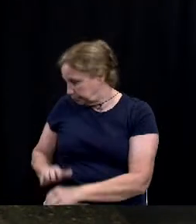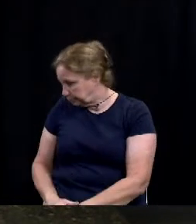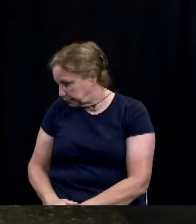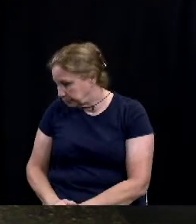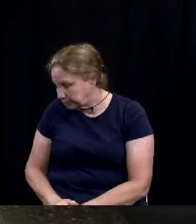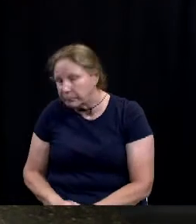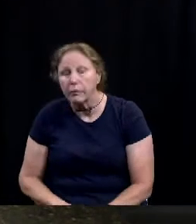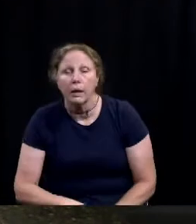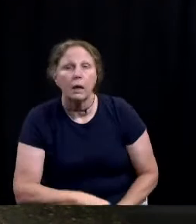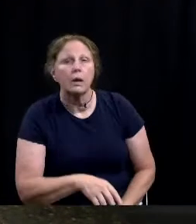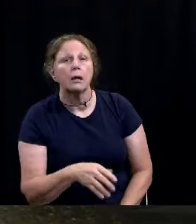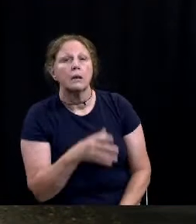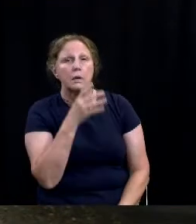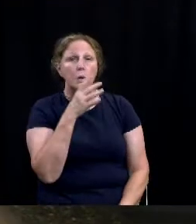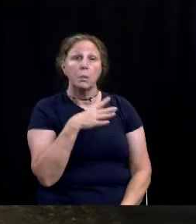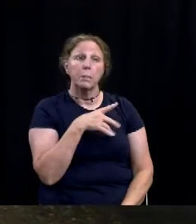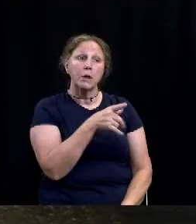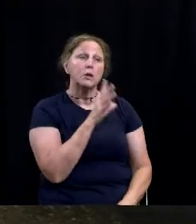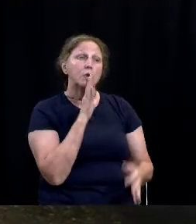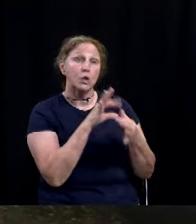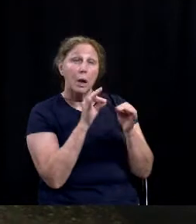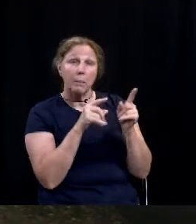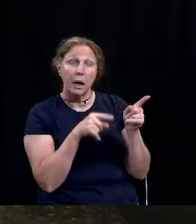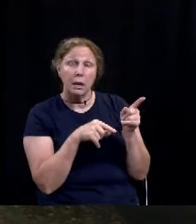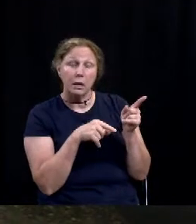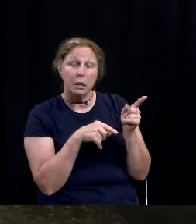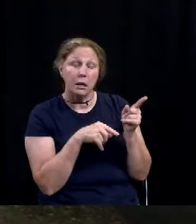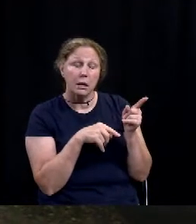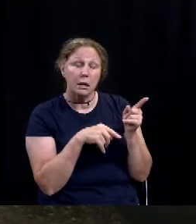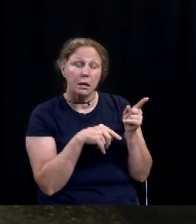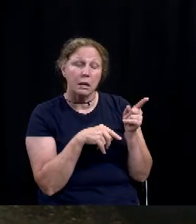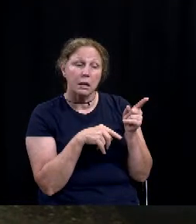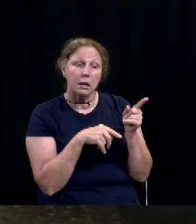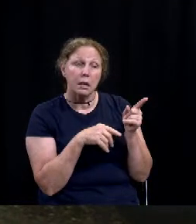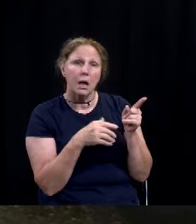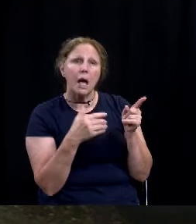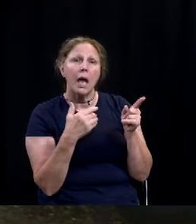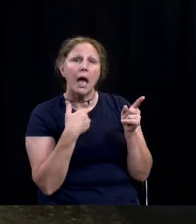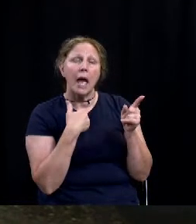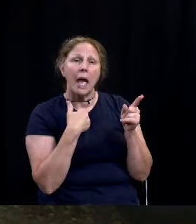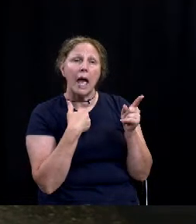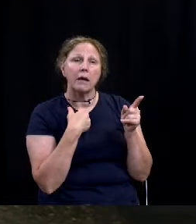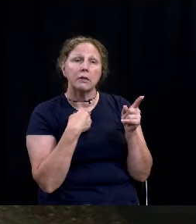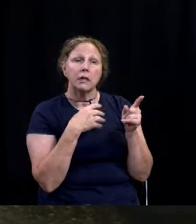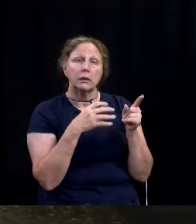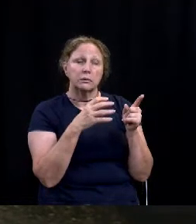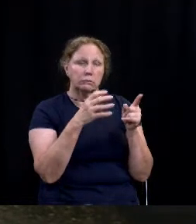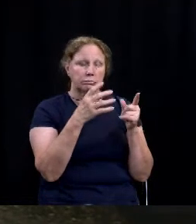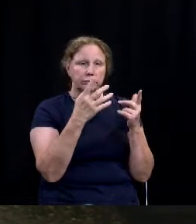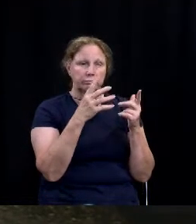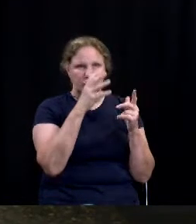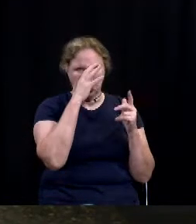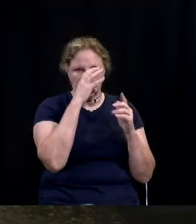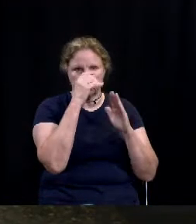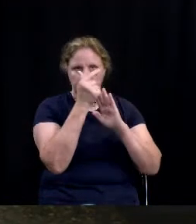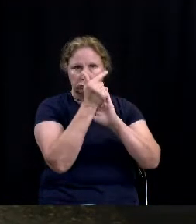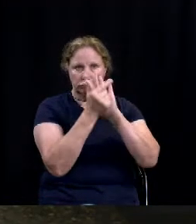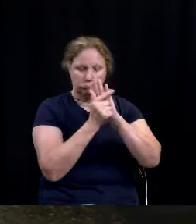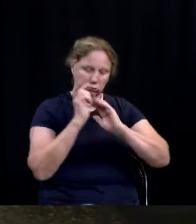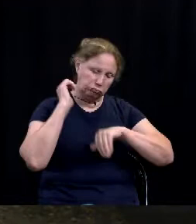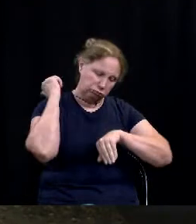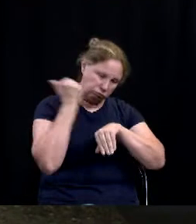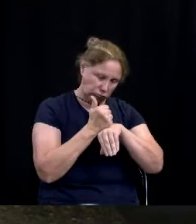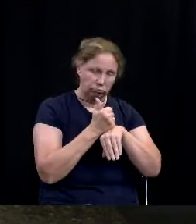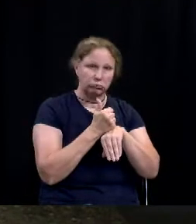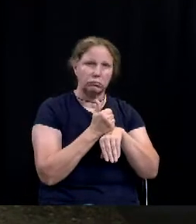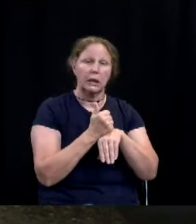So I think what you're referring to is there was a strict statutory process that cities have to go